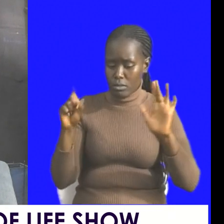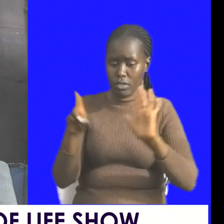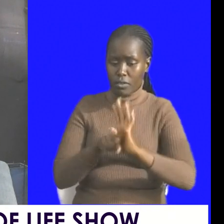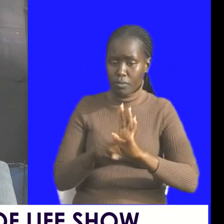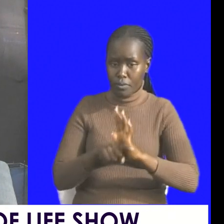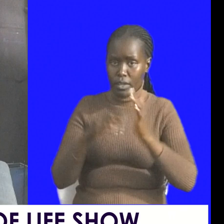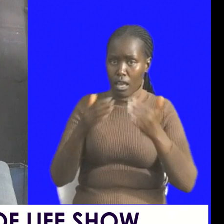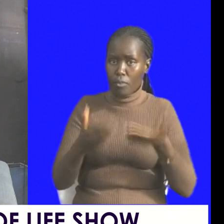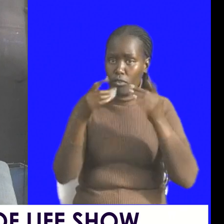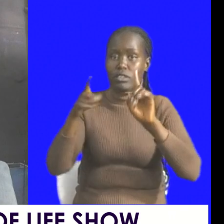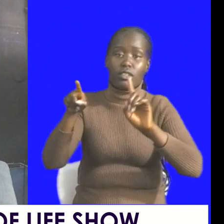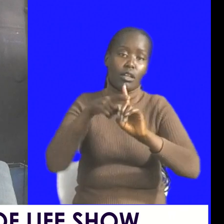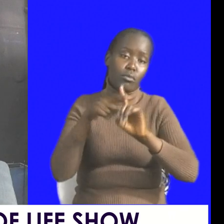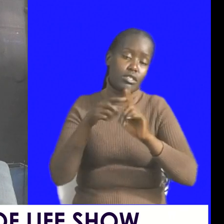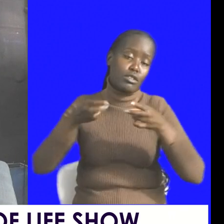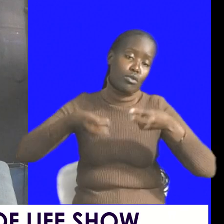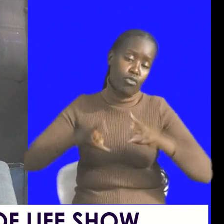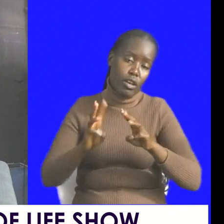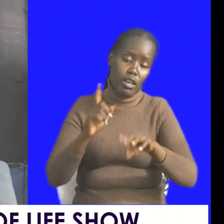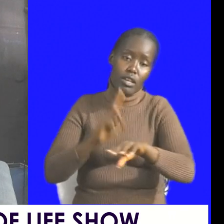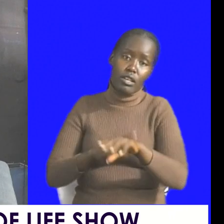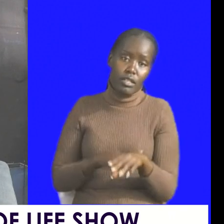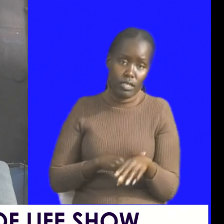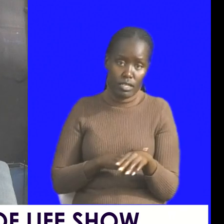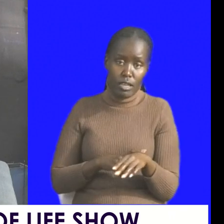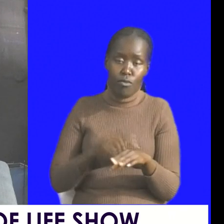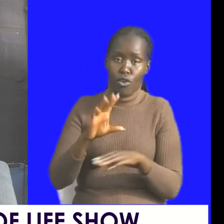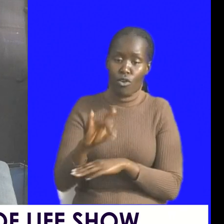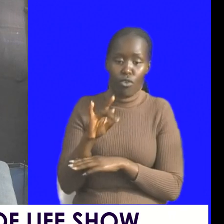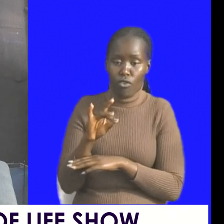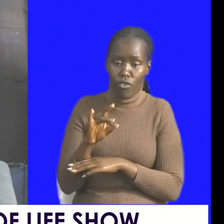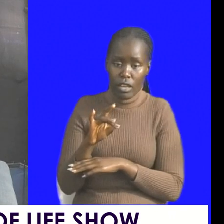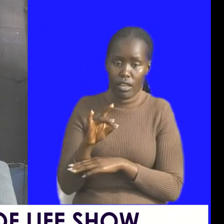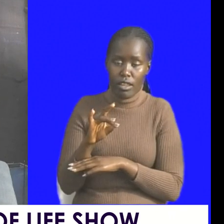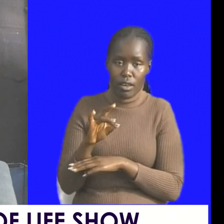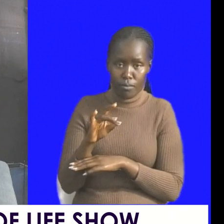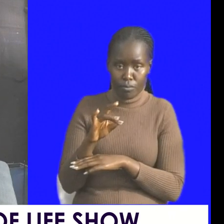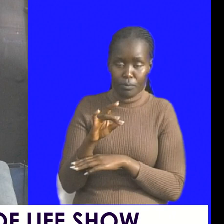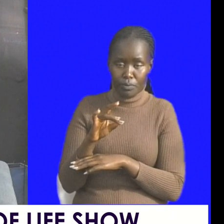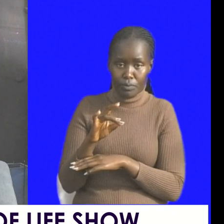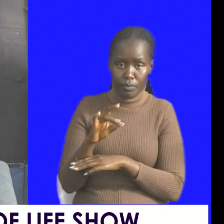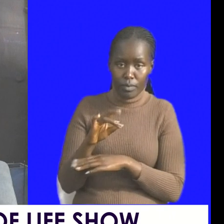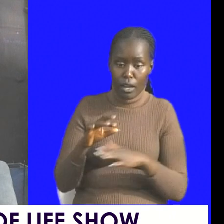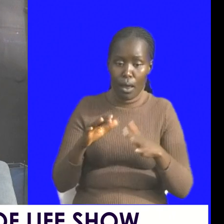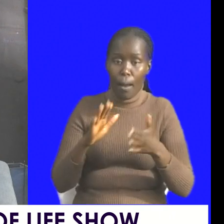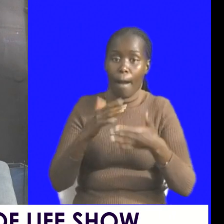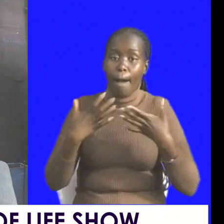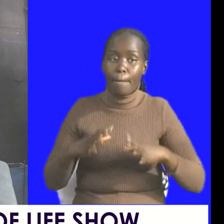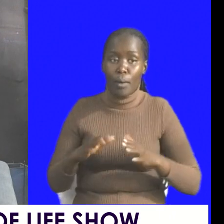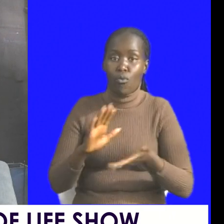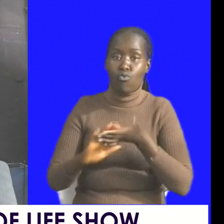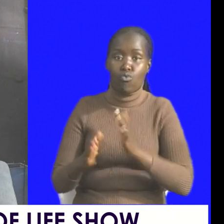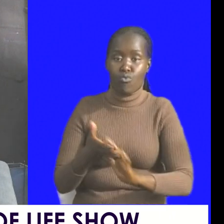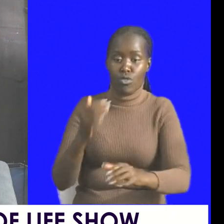bringing it in a positive manner when you find your purpose you are happy people without a purpose are sad